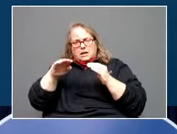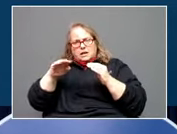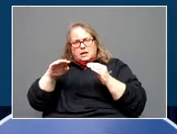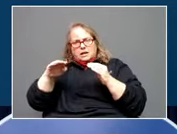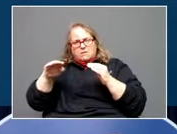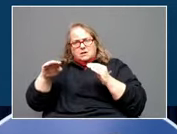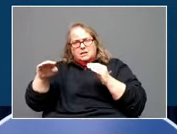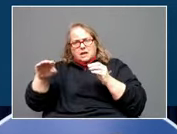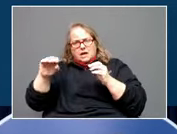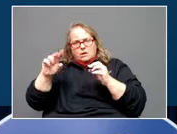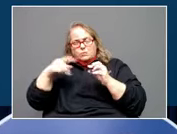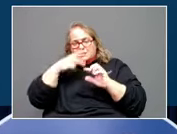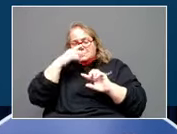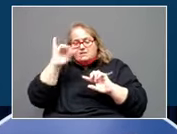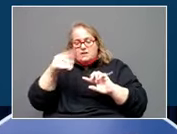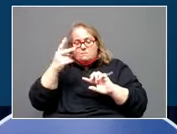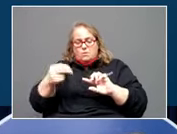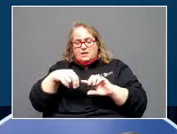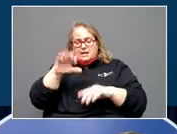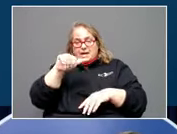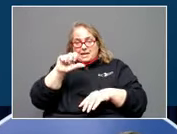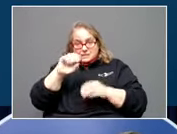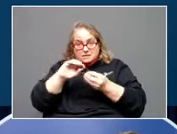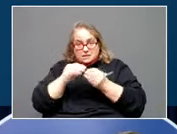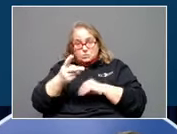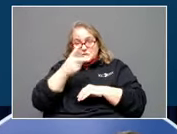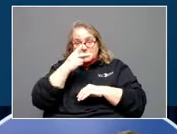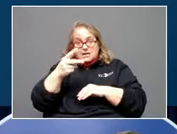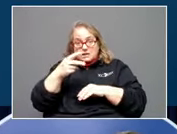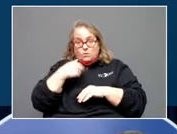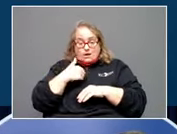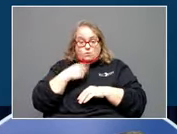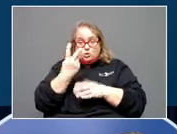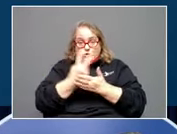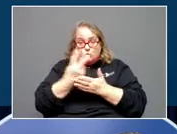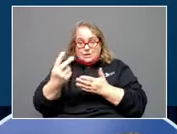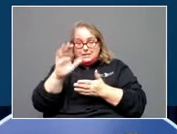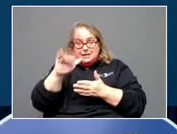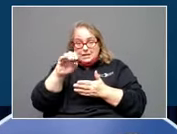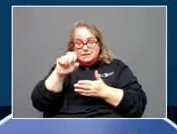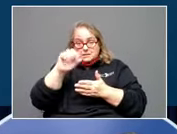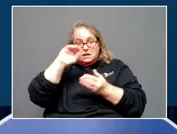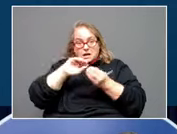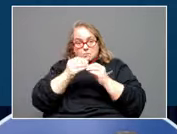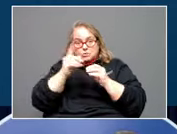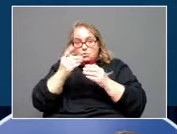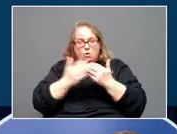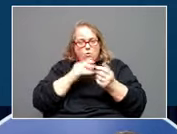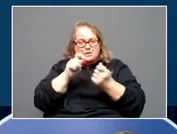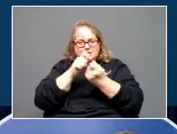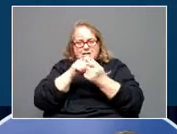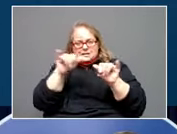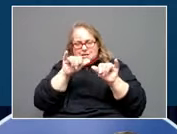both in case numbers, because remember, had two weeks that the cases numbers were almost identical. Last week was a